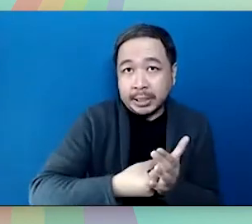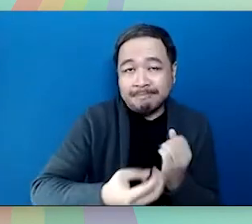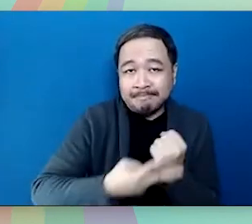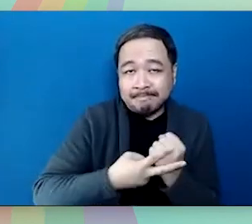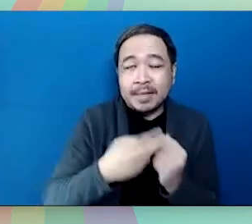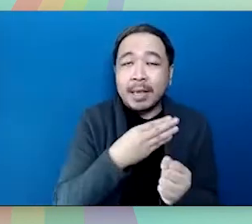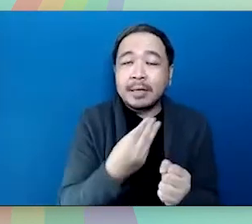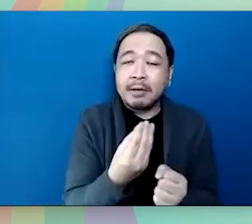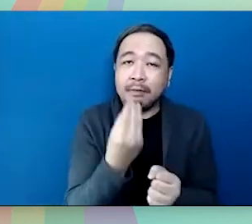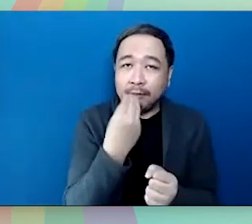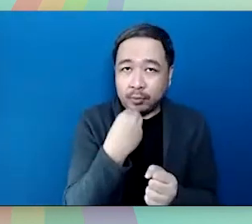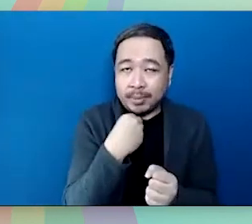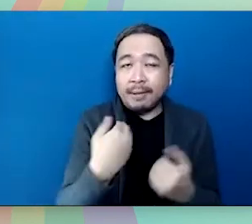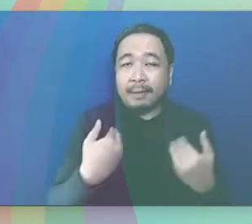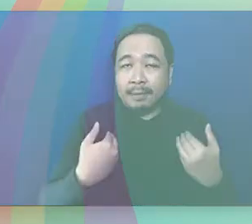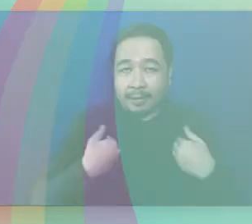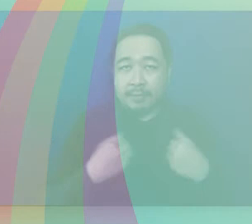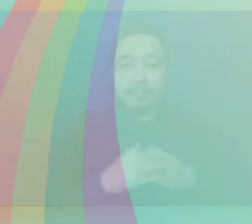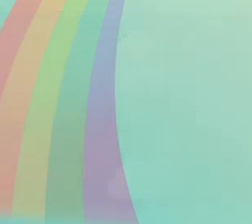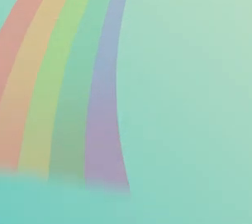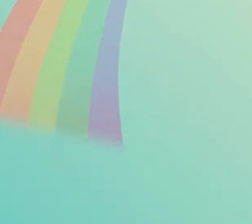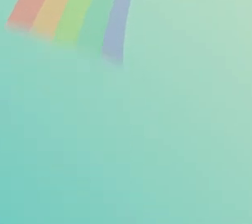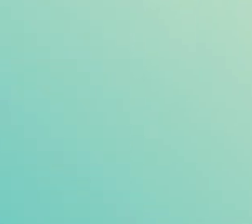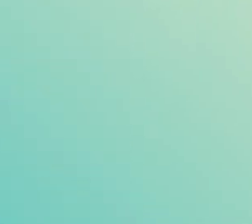pockets and food on its plates